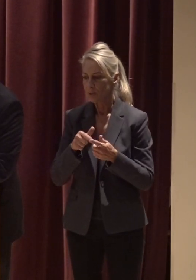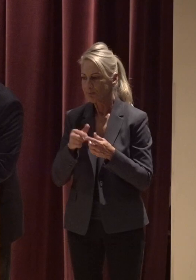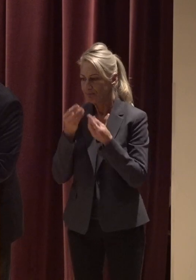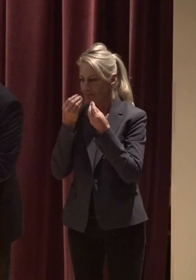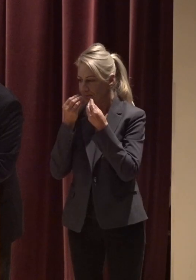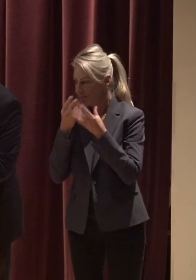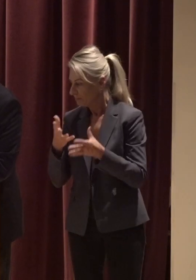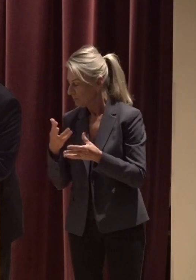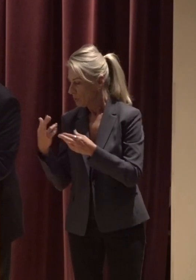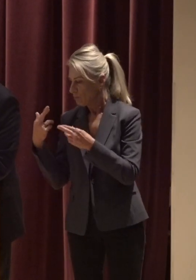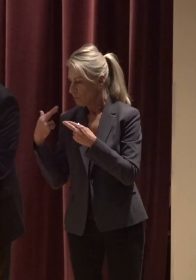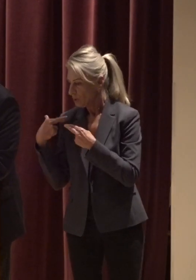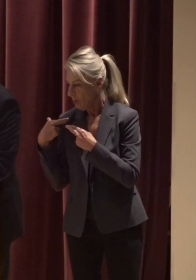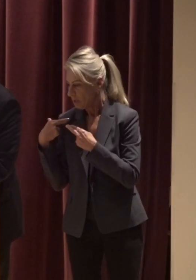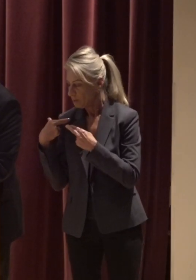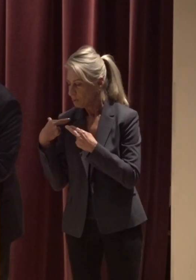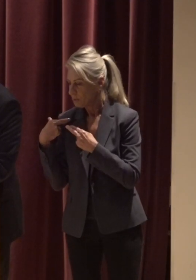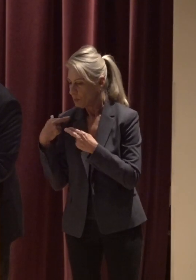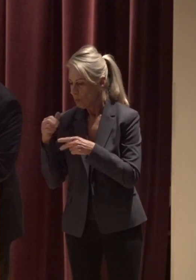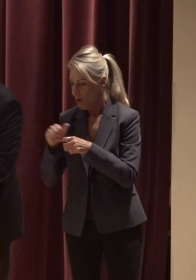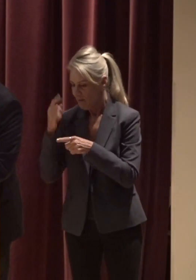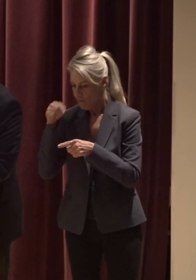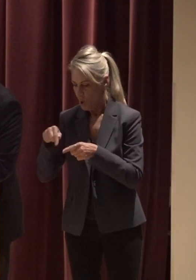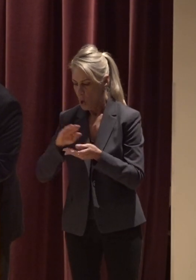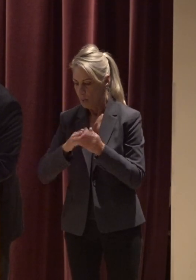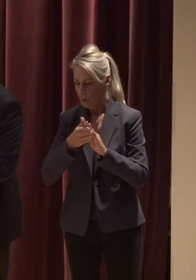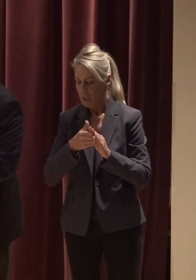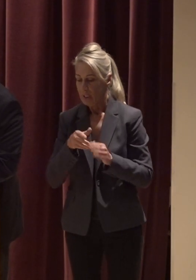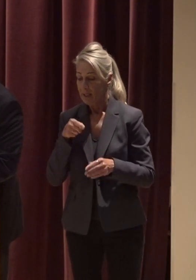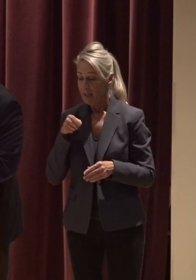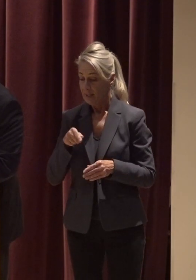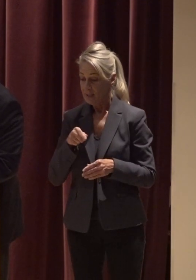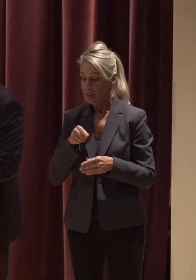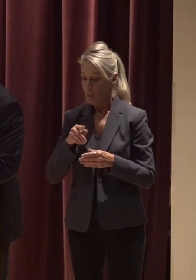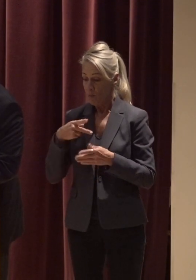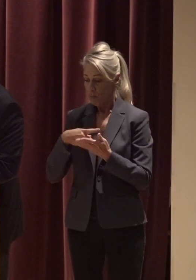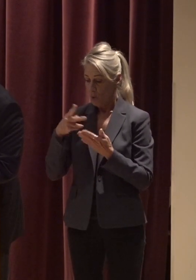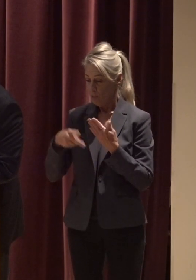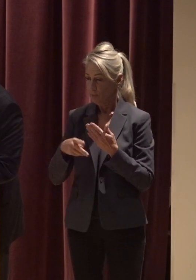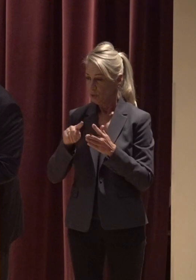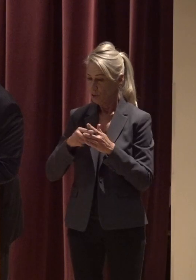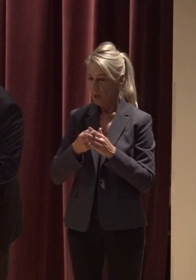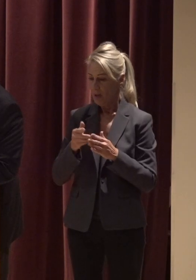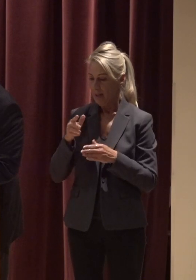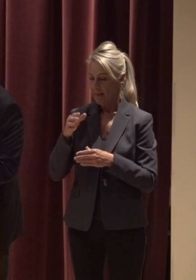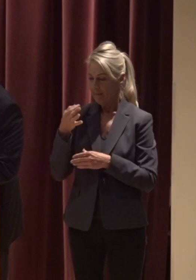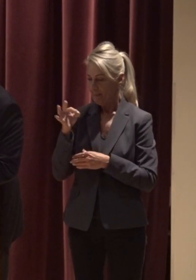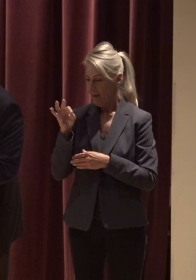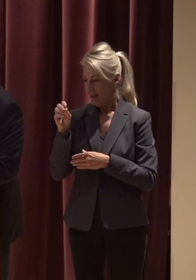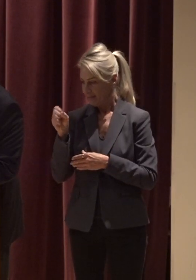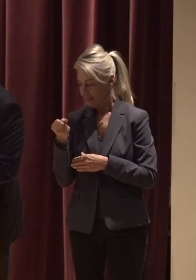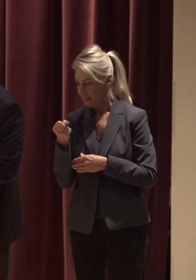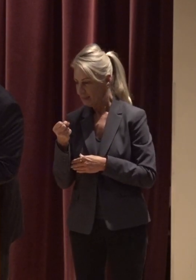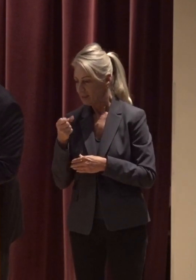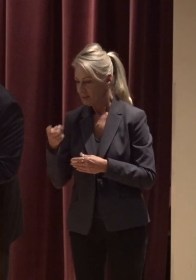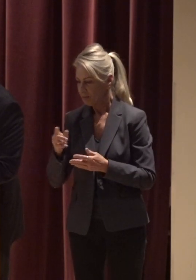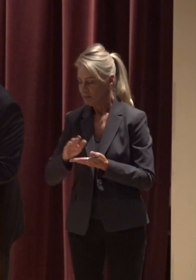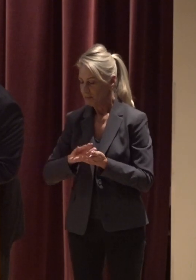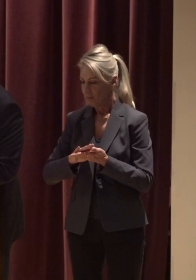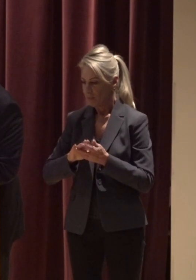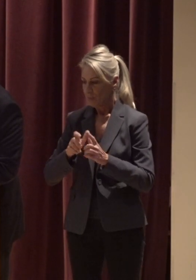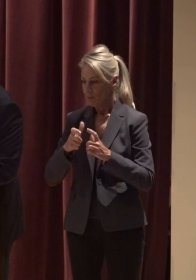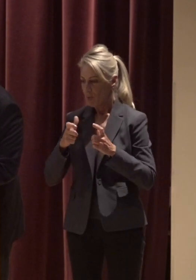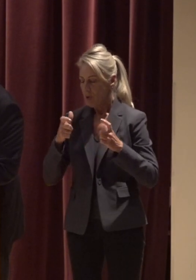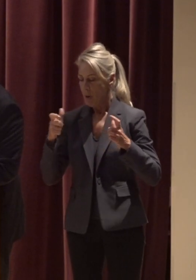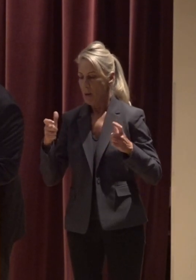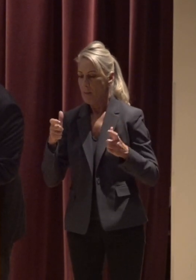stormwater management practices for our community The stream crew program that started in the late 90s has matured into an integral component of